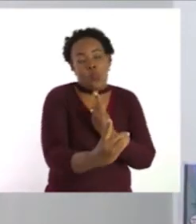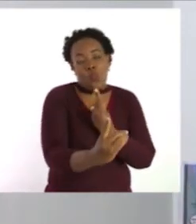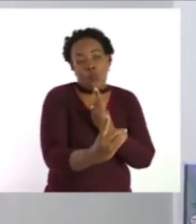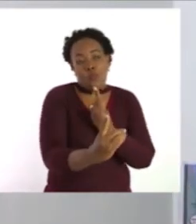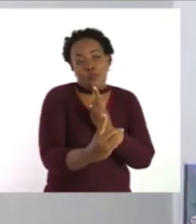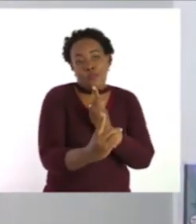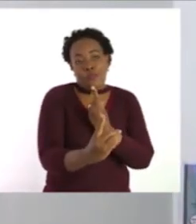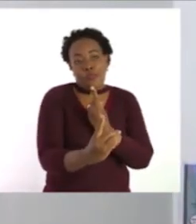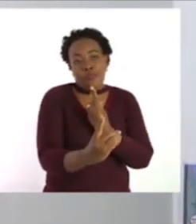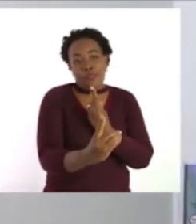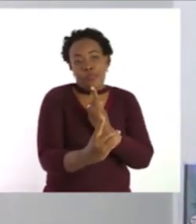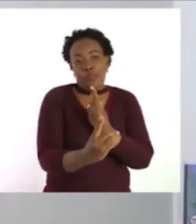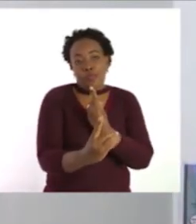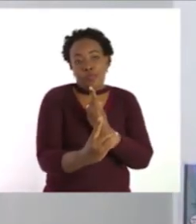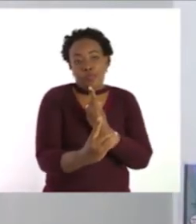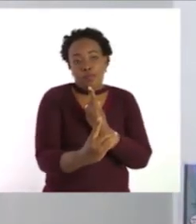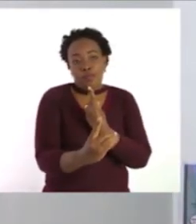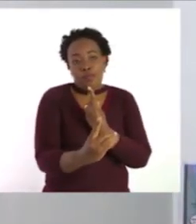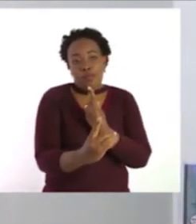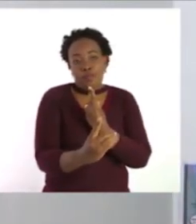it in front as well.